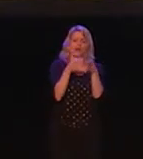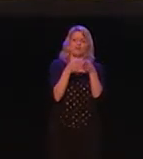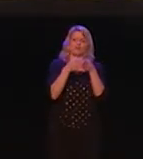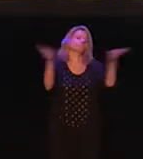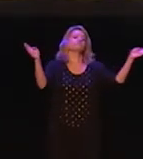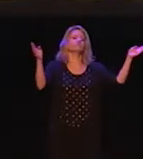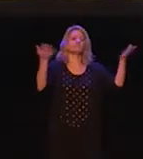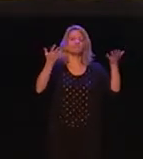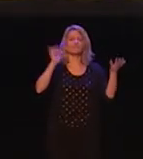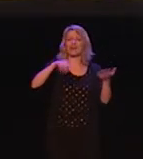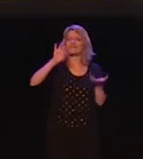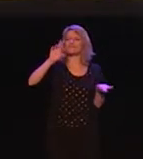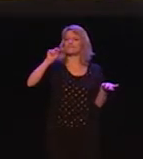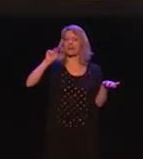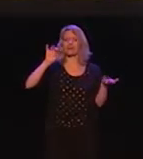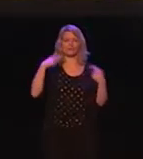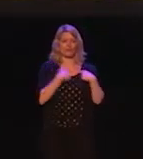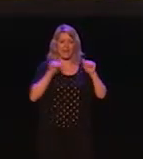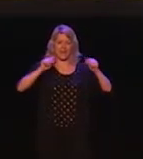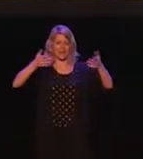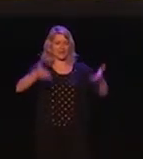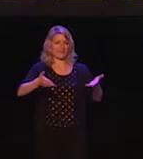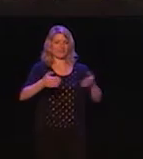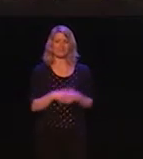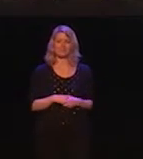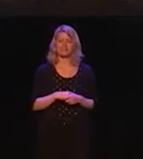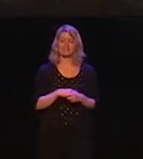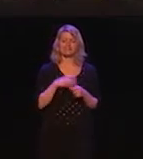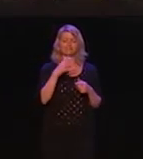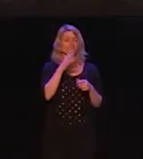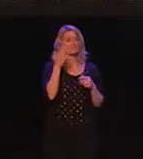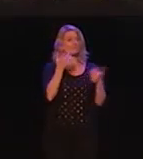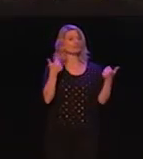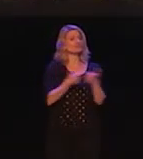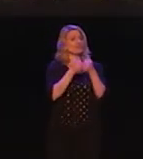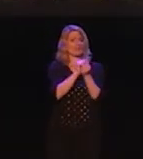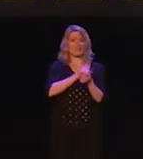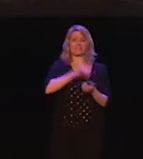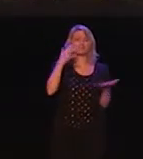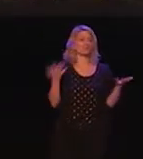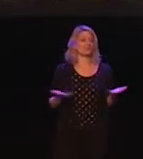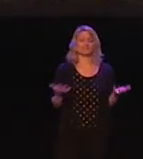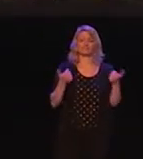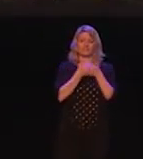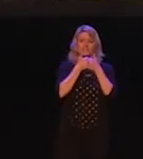in educational tools. The possibilities are truly endless. And this is the frontier at which we find ourselves.